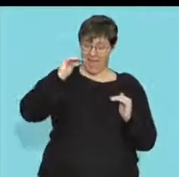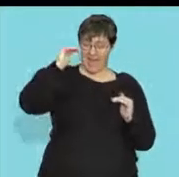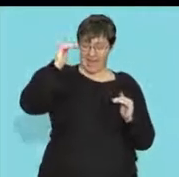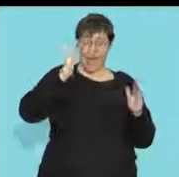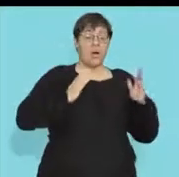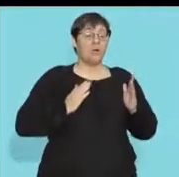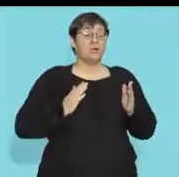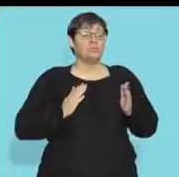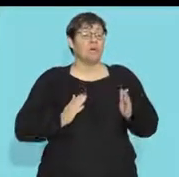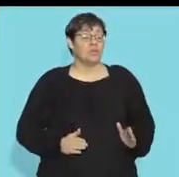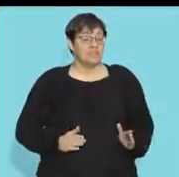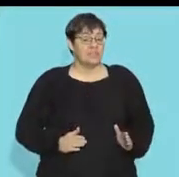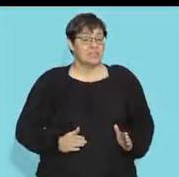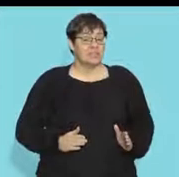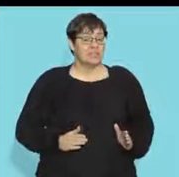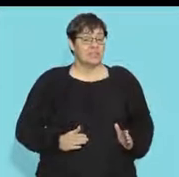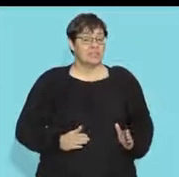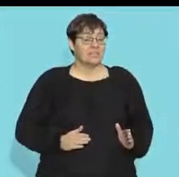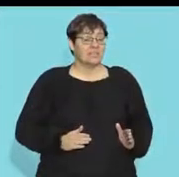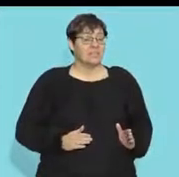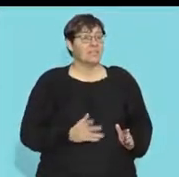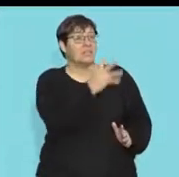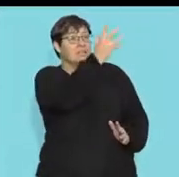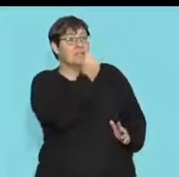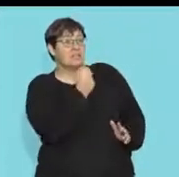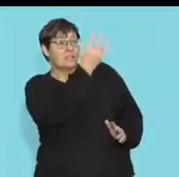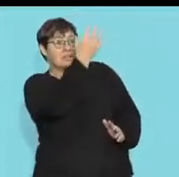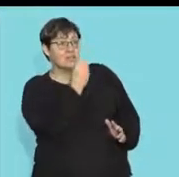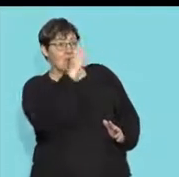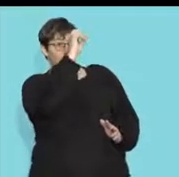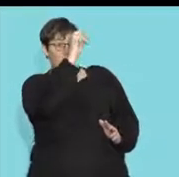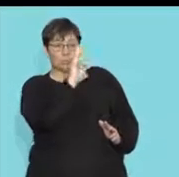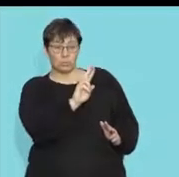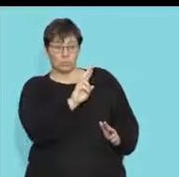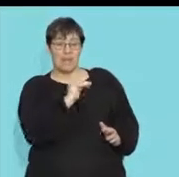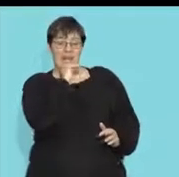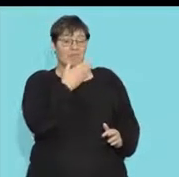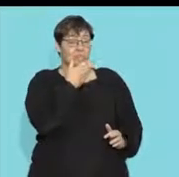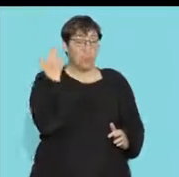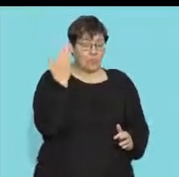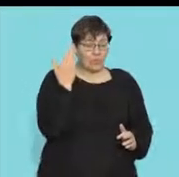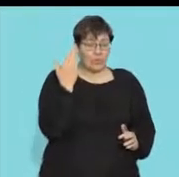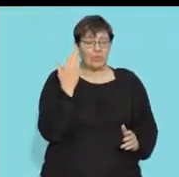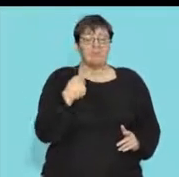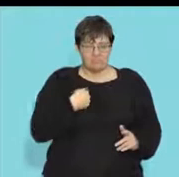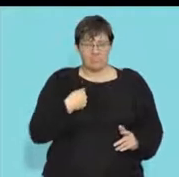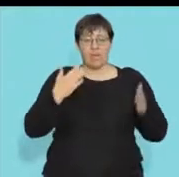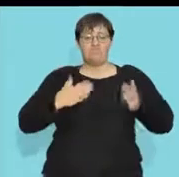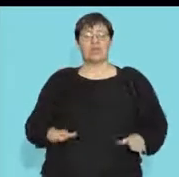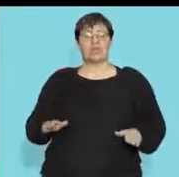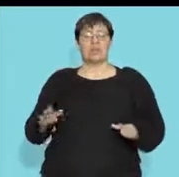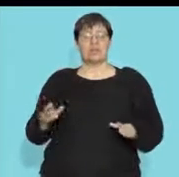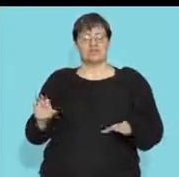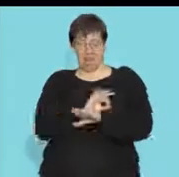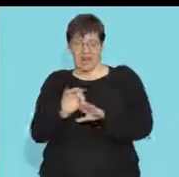as i go high up and my body doesn't have right there's not enough oxygen available as you will see over here my body makes a